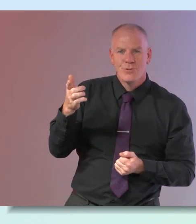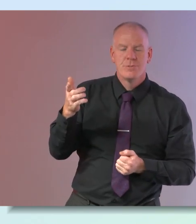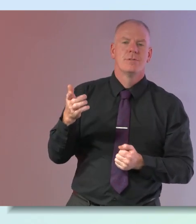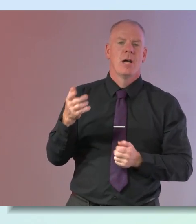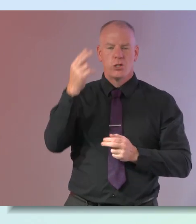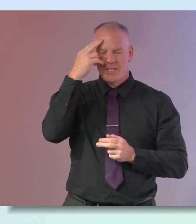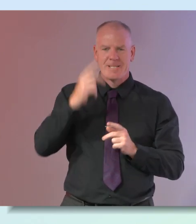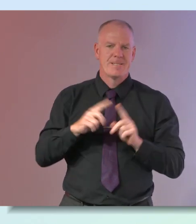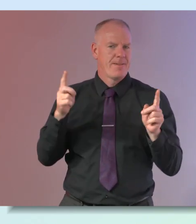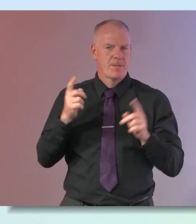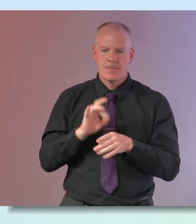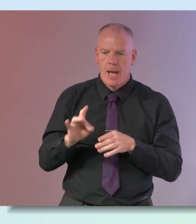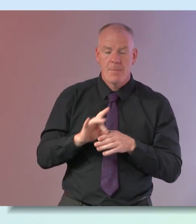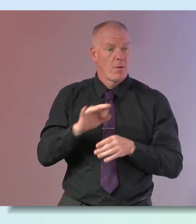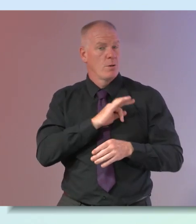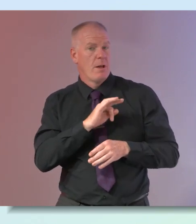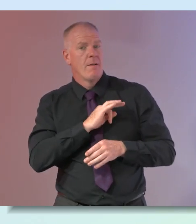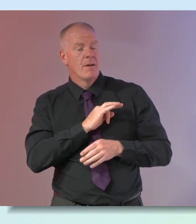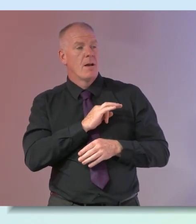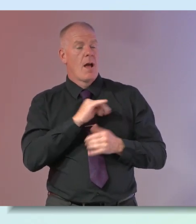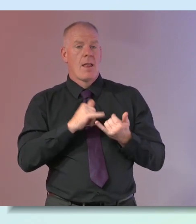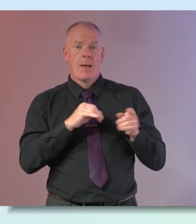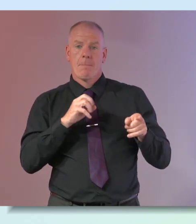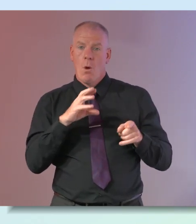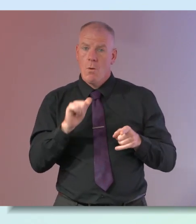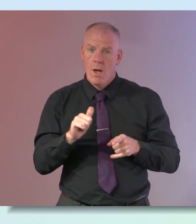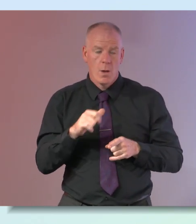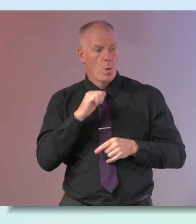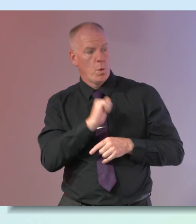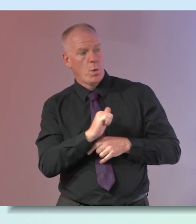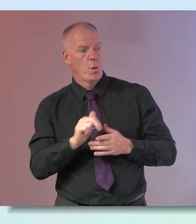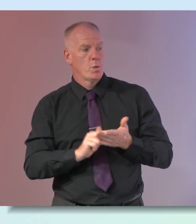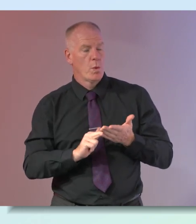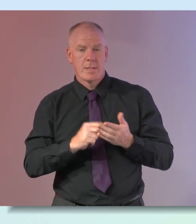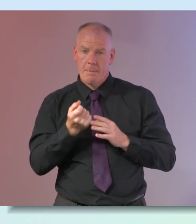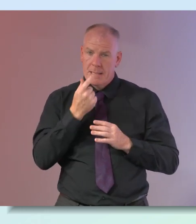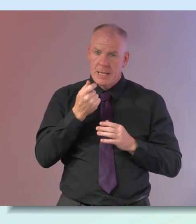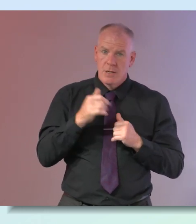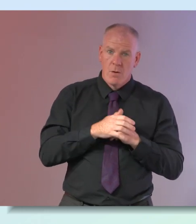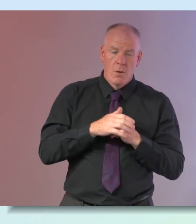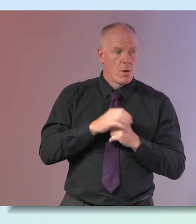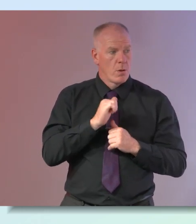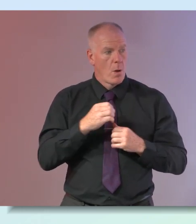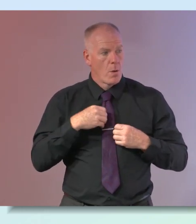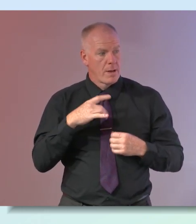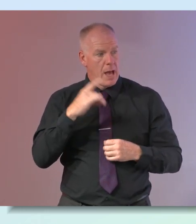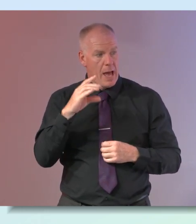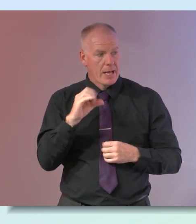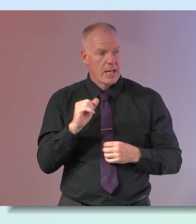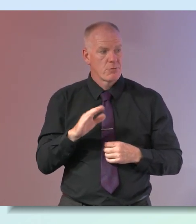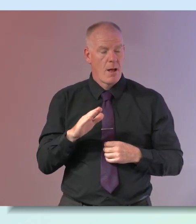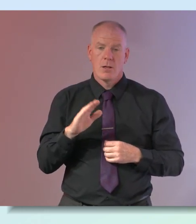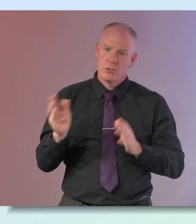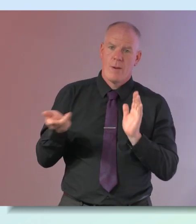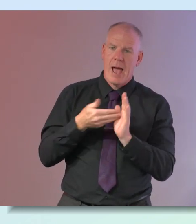different forms whether it's for yourself like maura of course you are on uh medication for high cholesterol now just i wanted